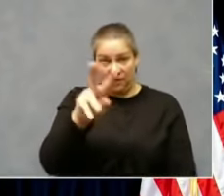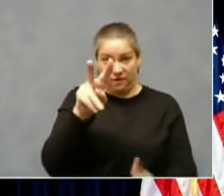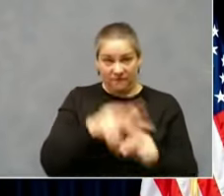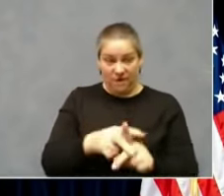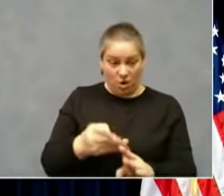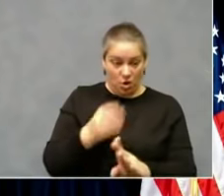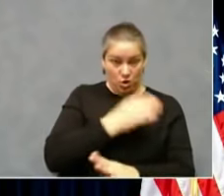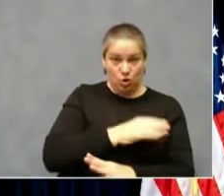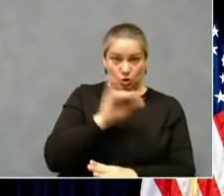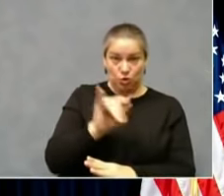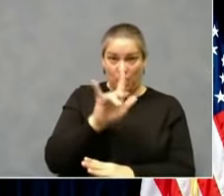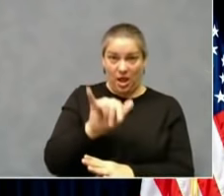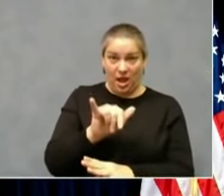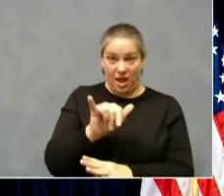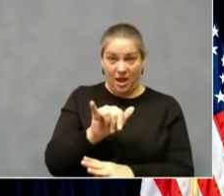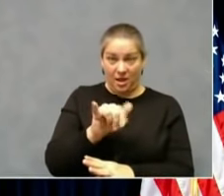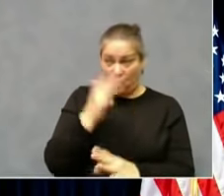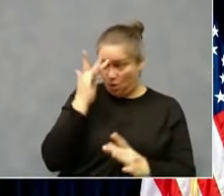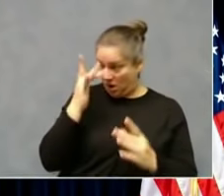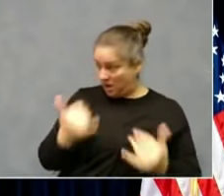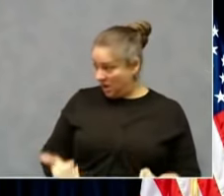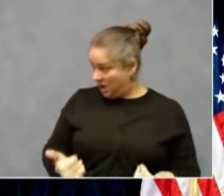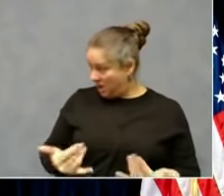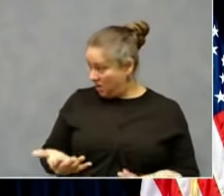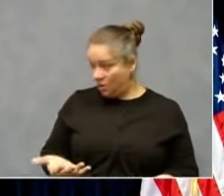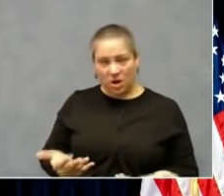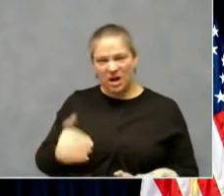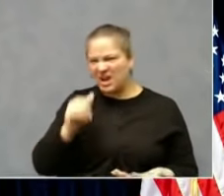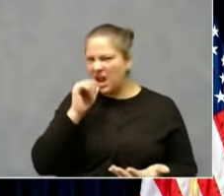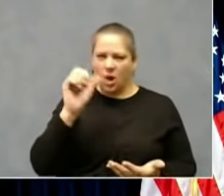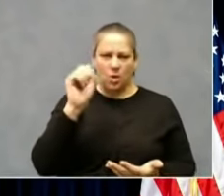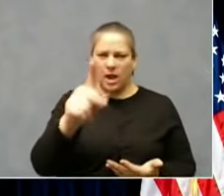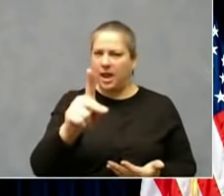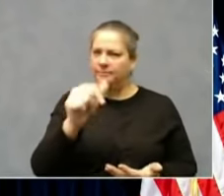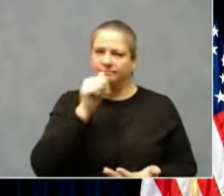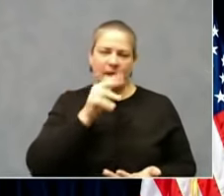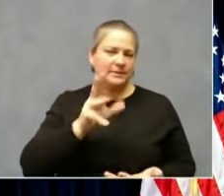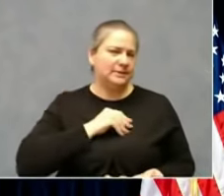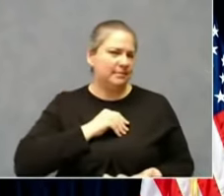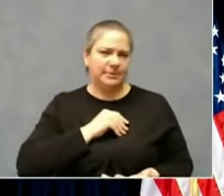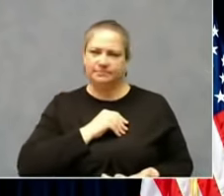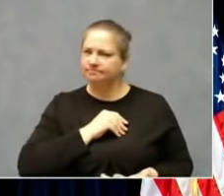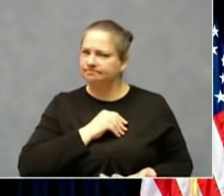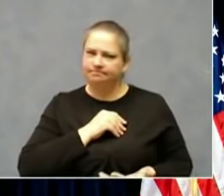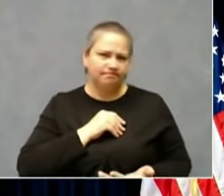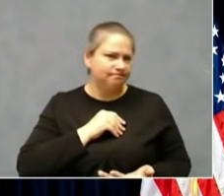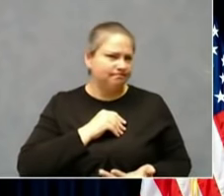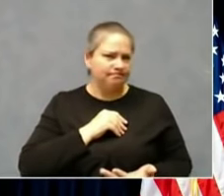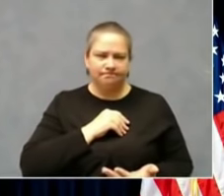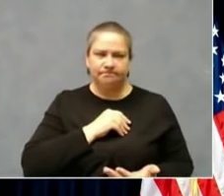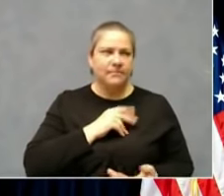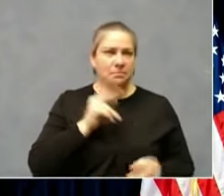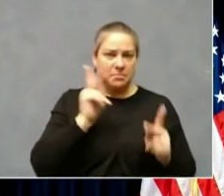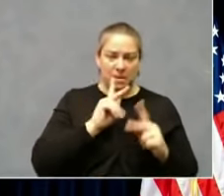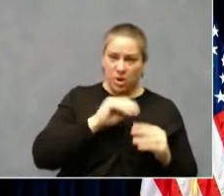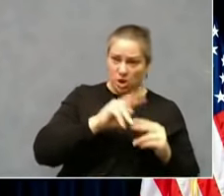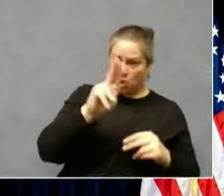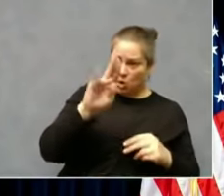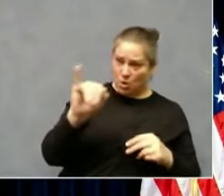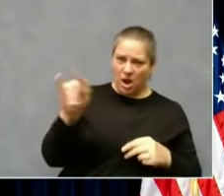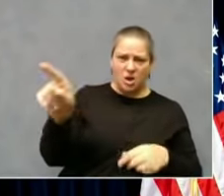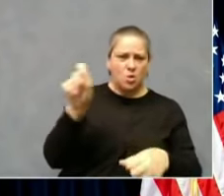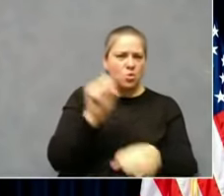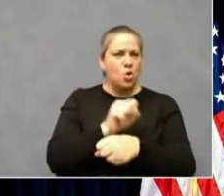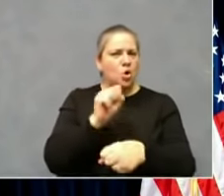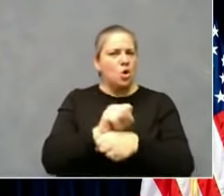it right now, it's not okay. It's not okay. The folks in UI are working day in and day